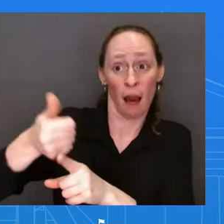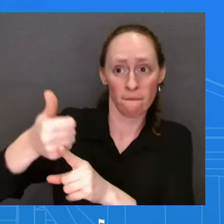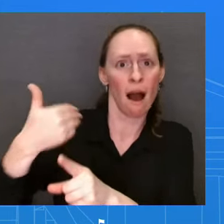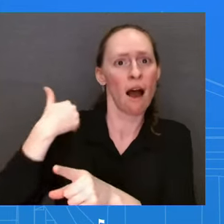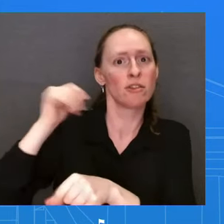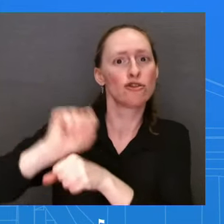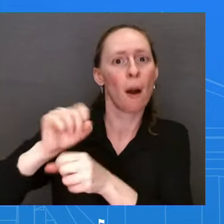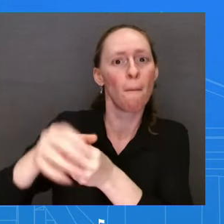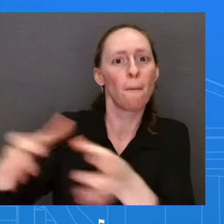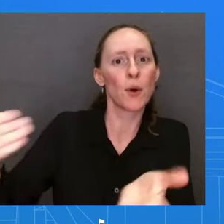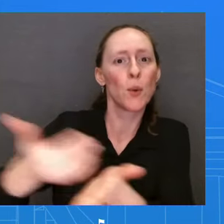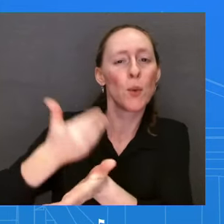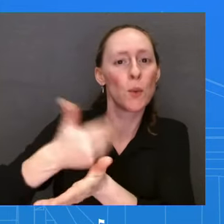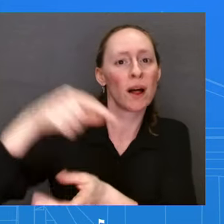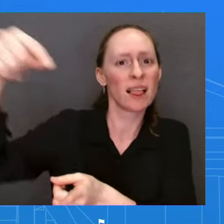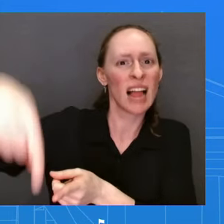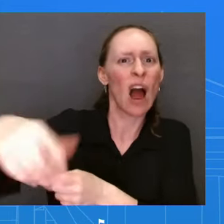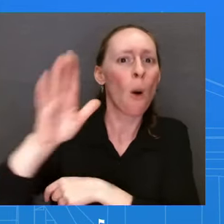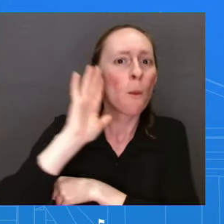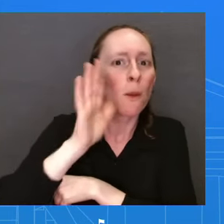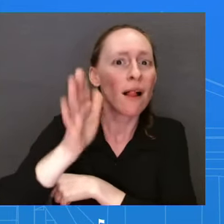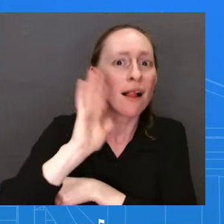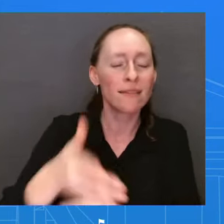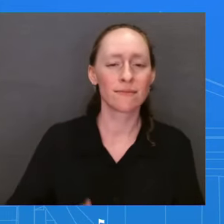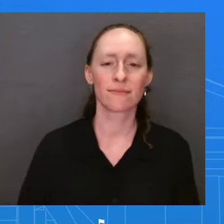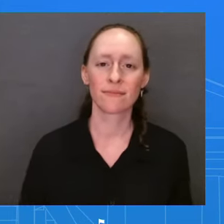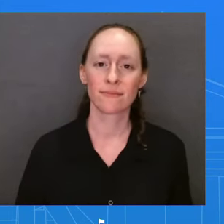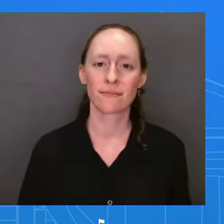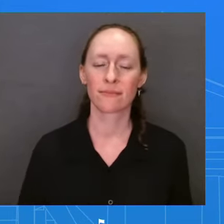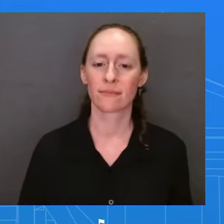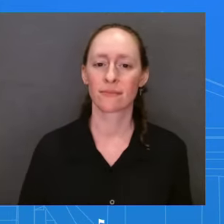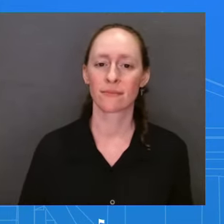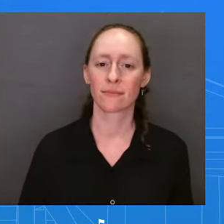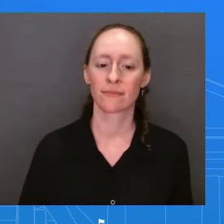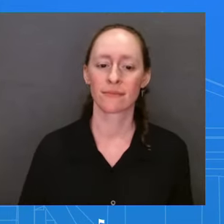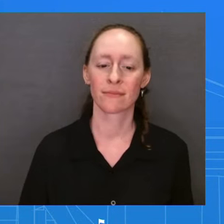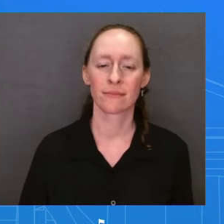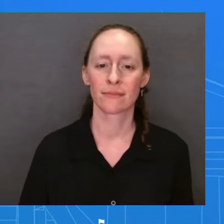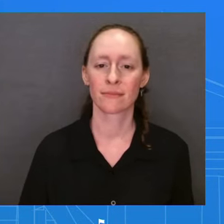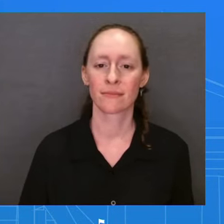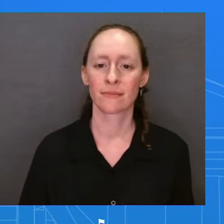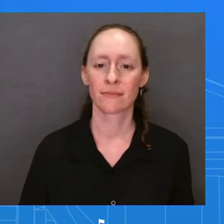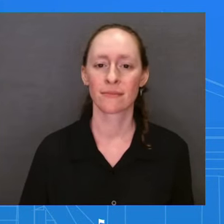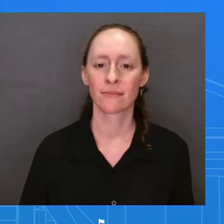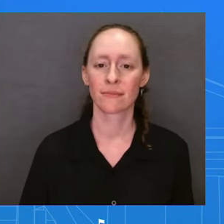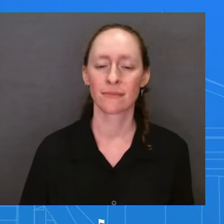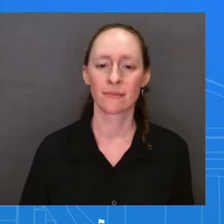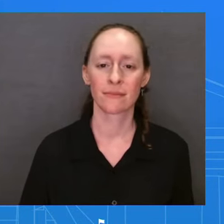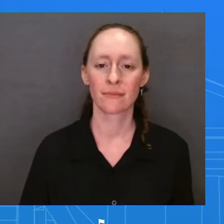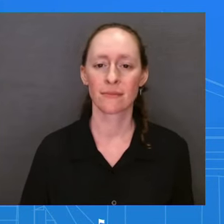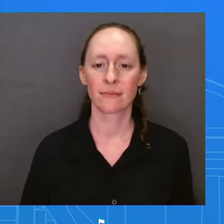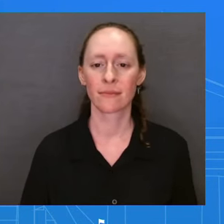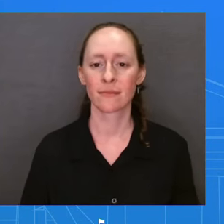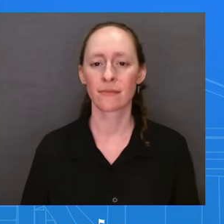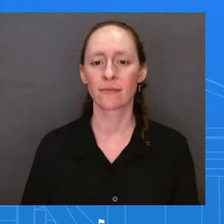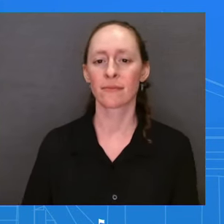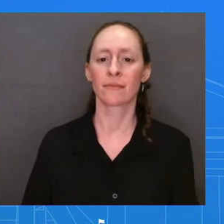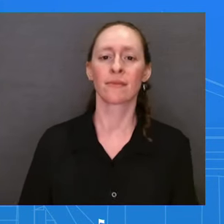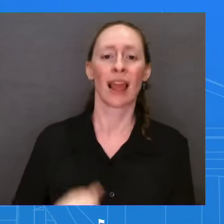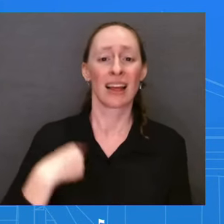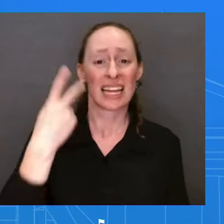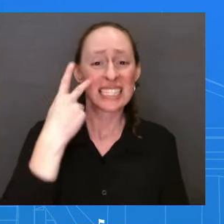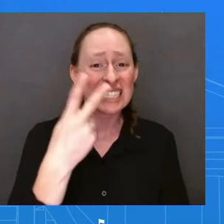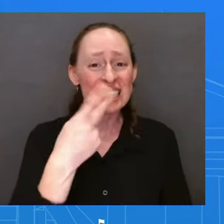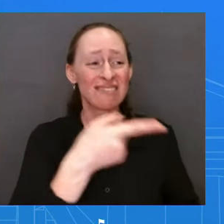So, you know, again, anytime we hear that somebody has lost a job and a paycheck, that is something we take very seriously